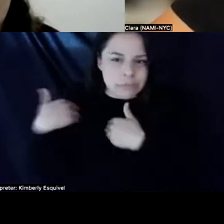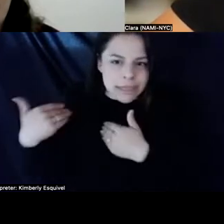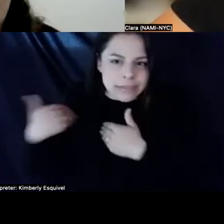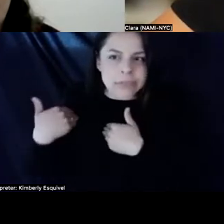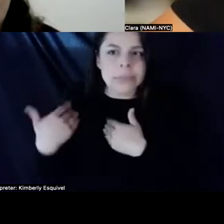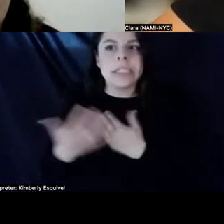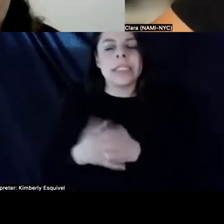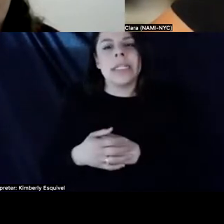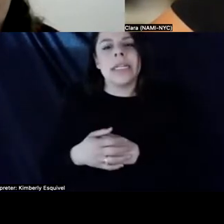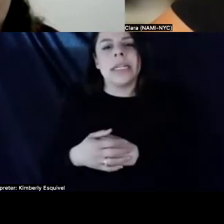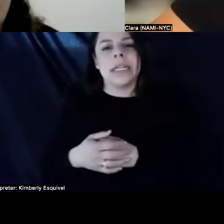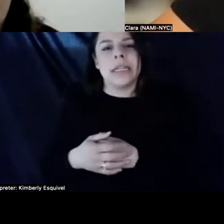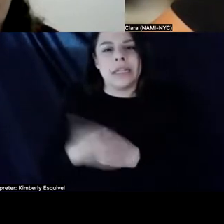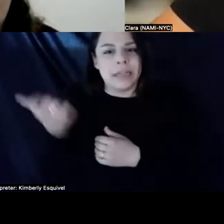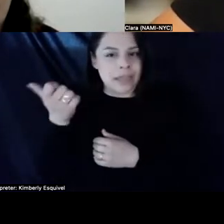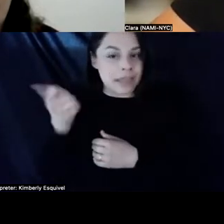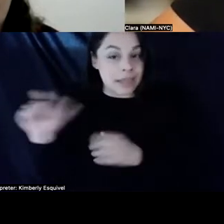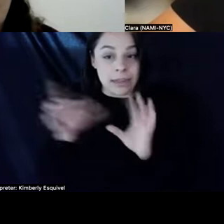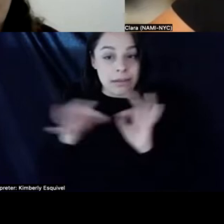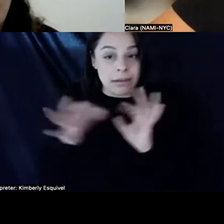Uh, any comment on that?